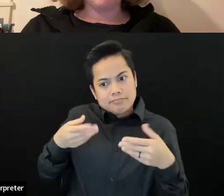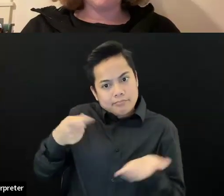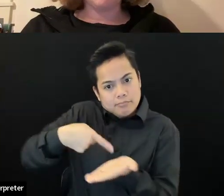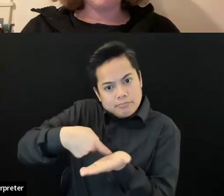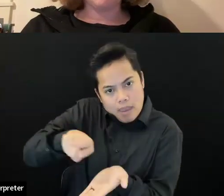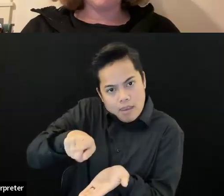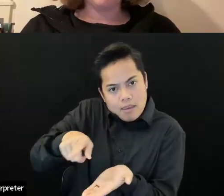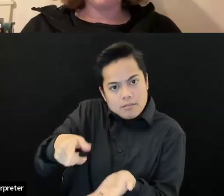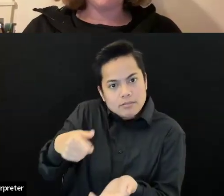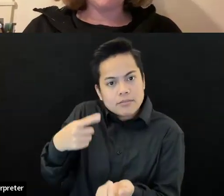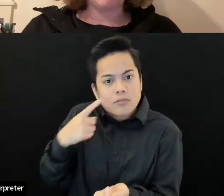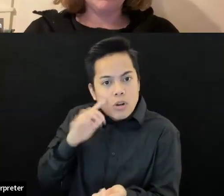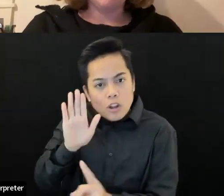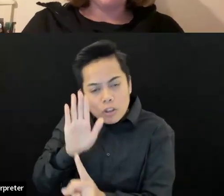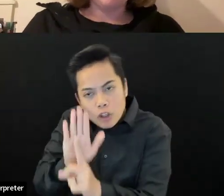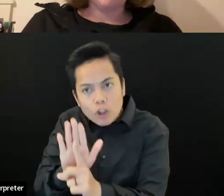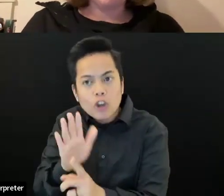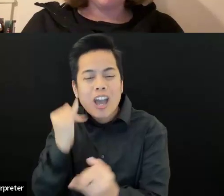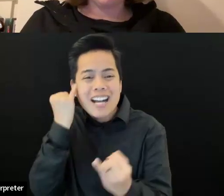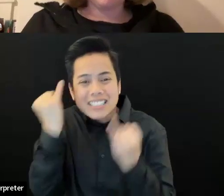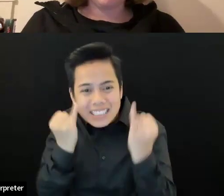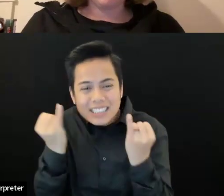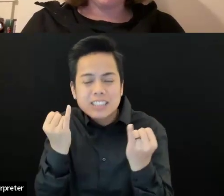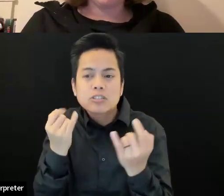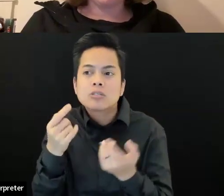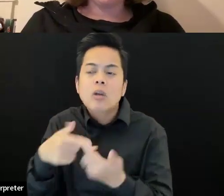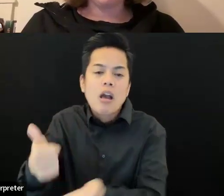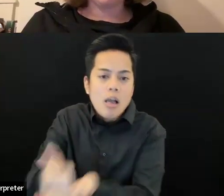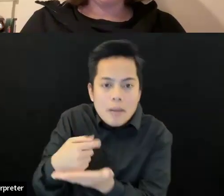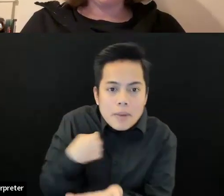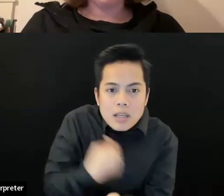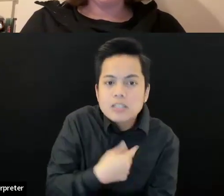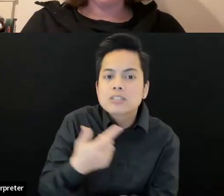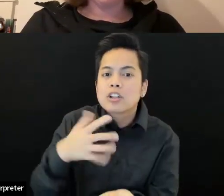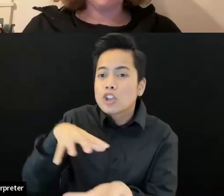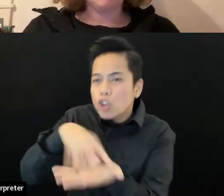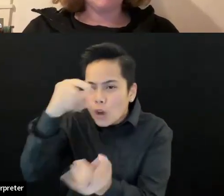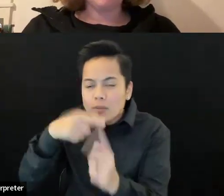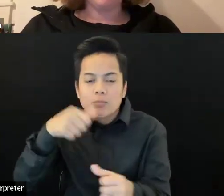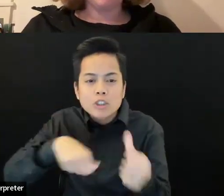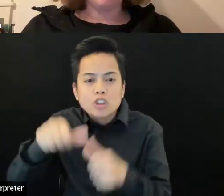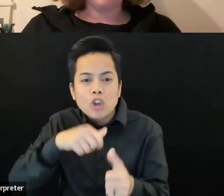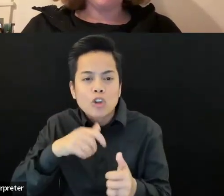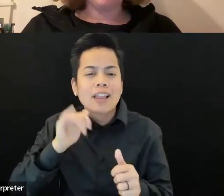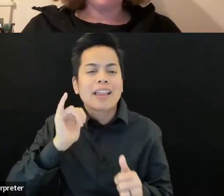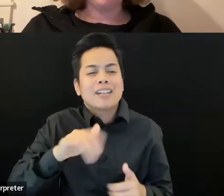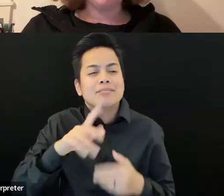ideas and learn from each other, um, as, um, as part of an internship program.